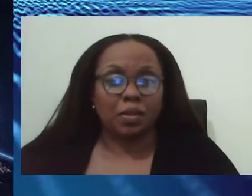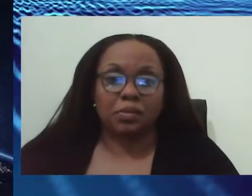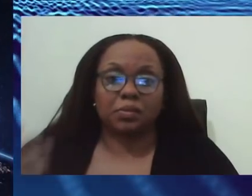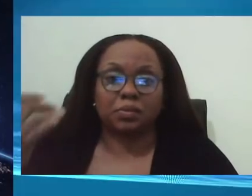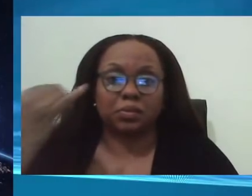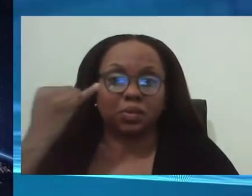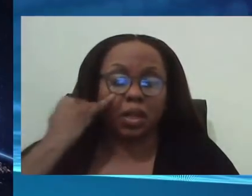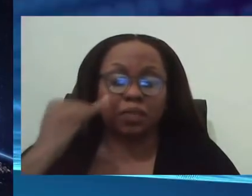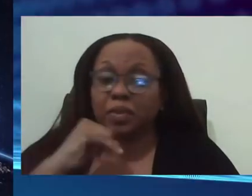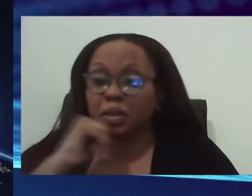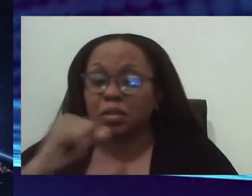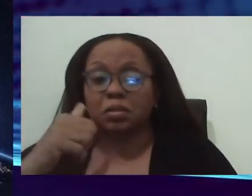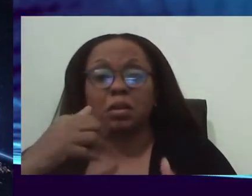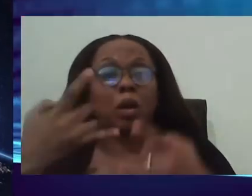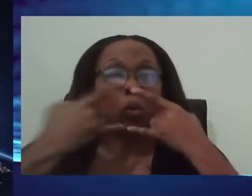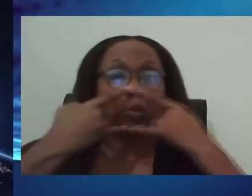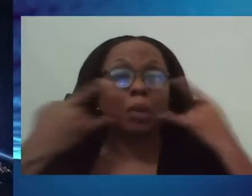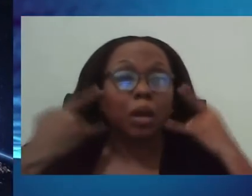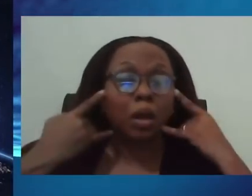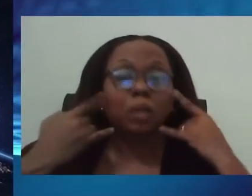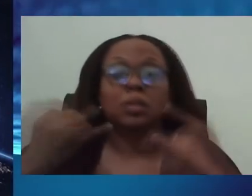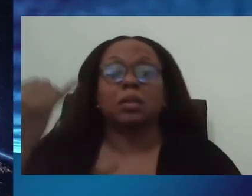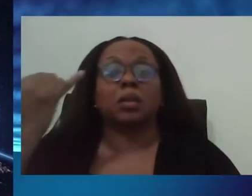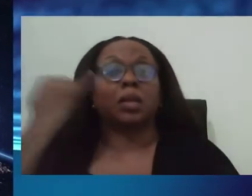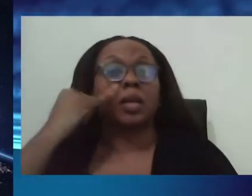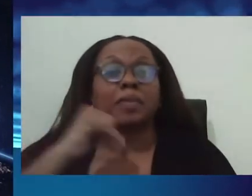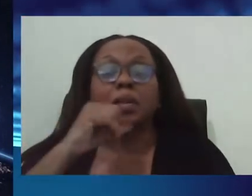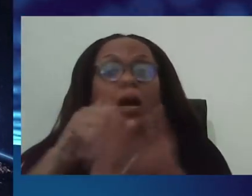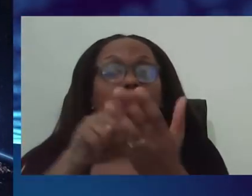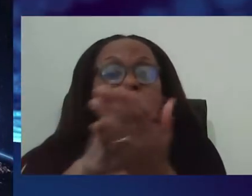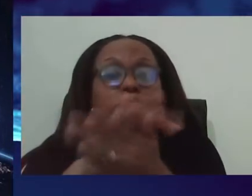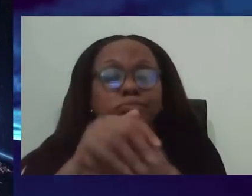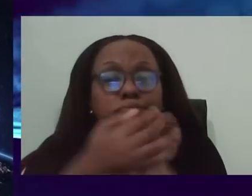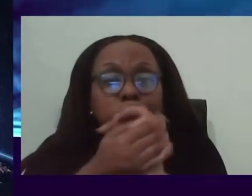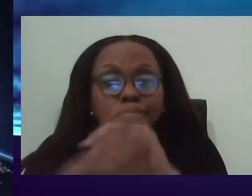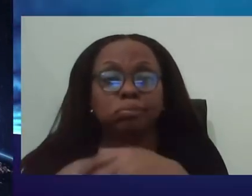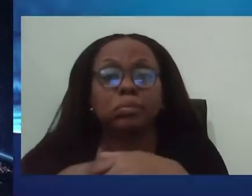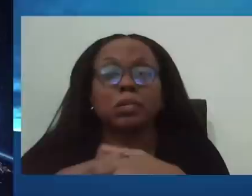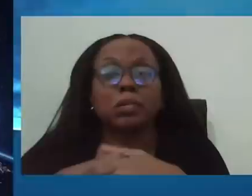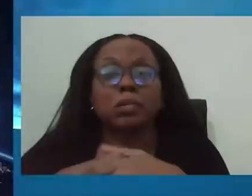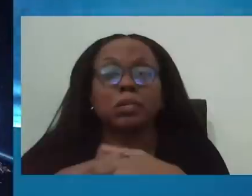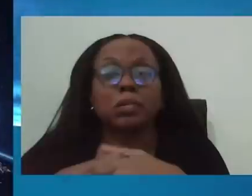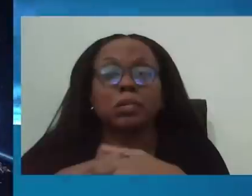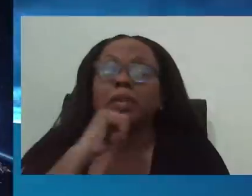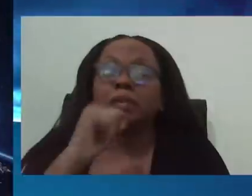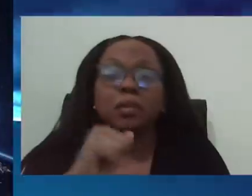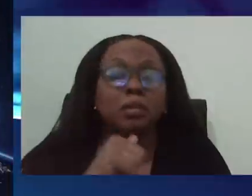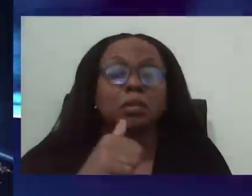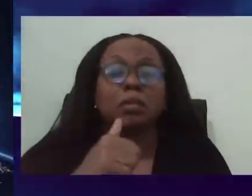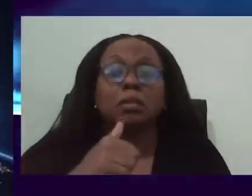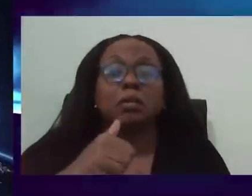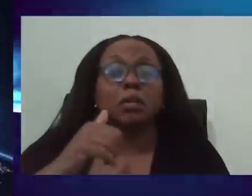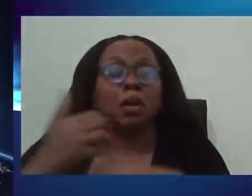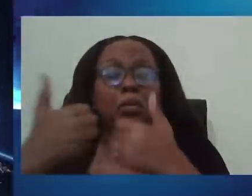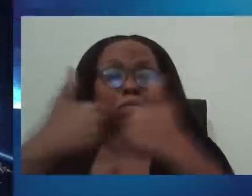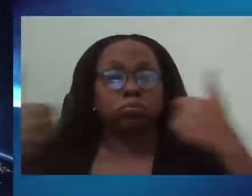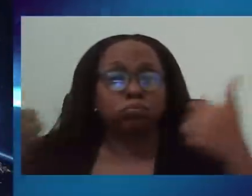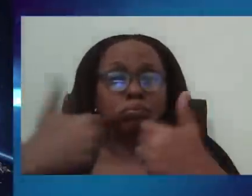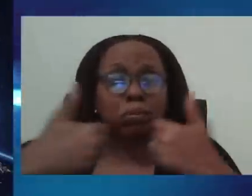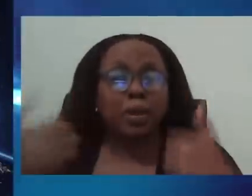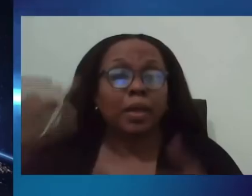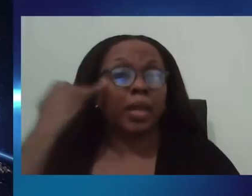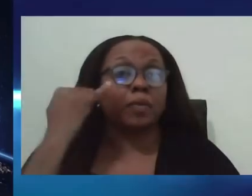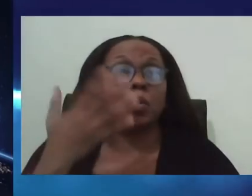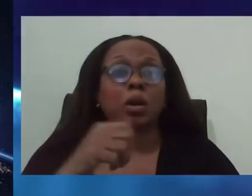so physical distance, wear your mask, hand wash. If you're going to cough or sneeze, make sure you cover your nose in your mouth, these types of things. And